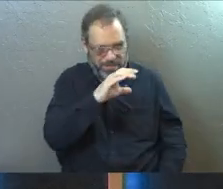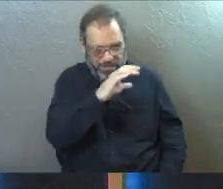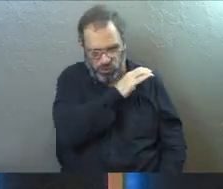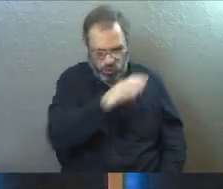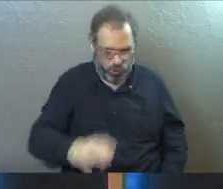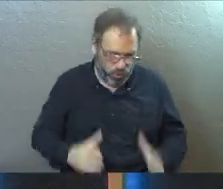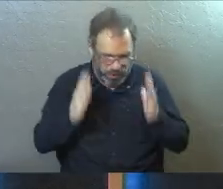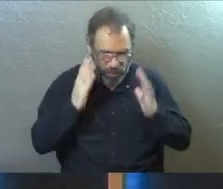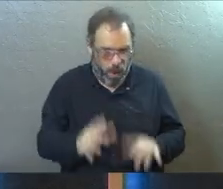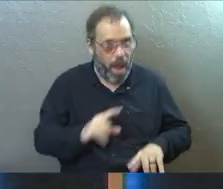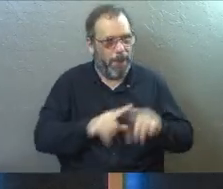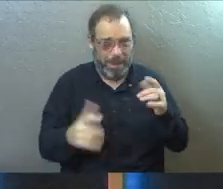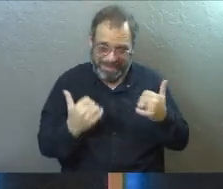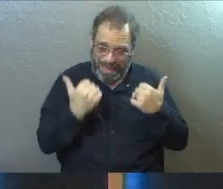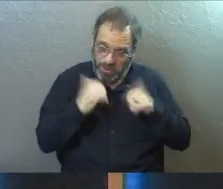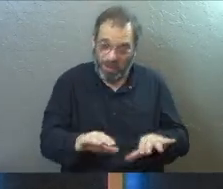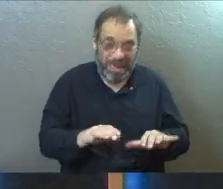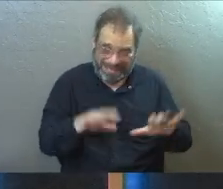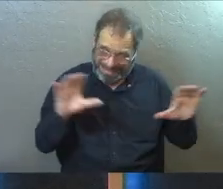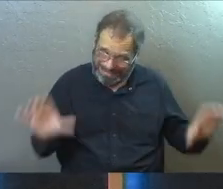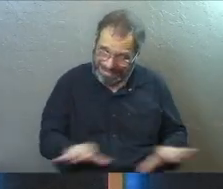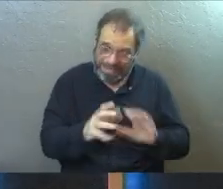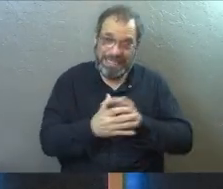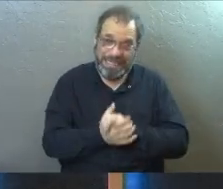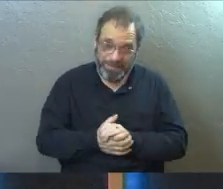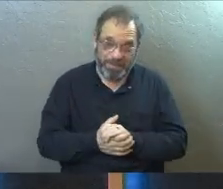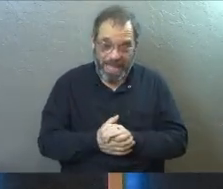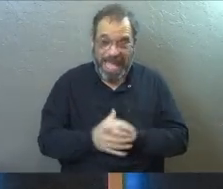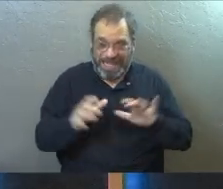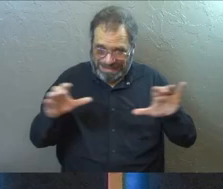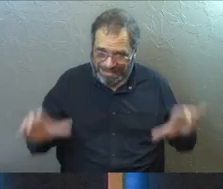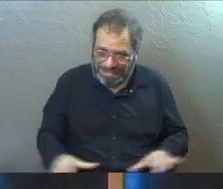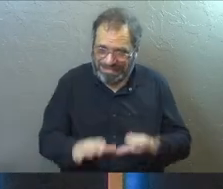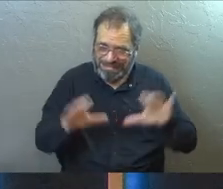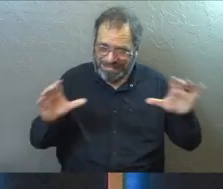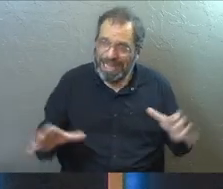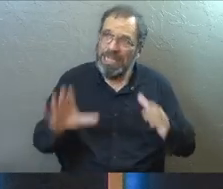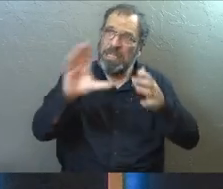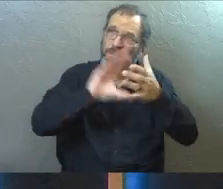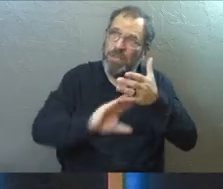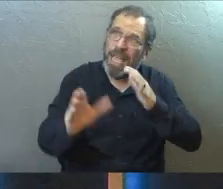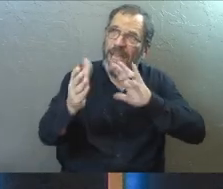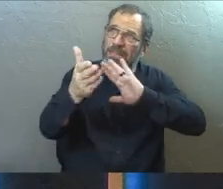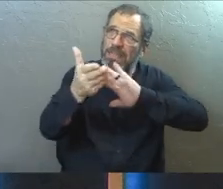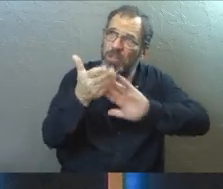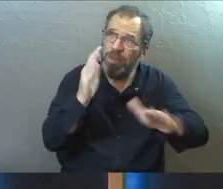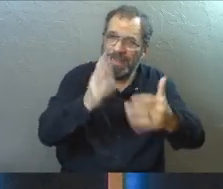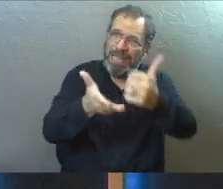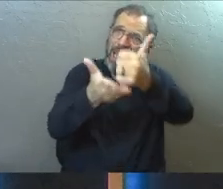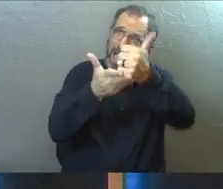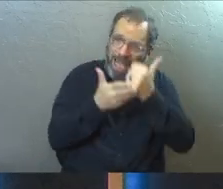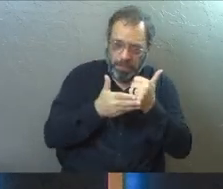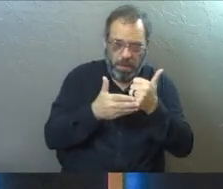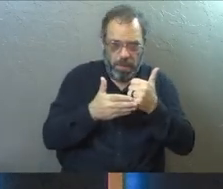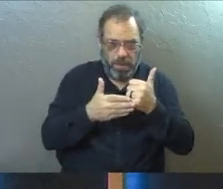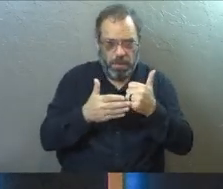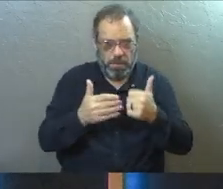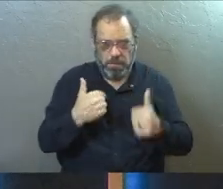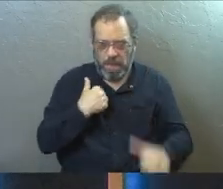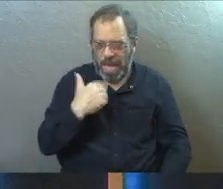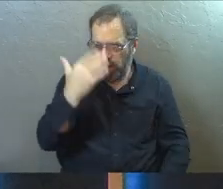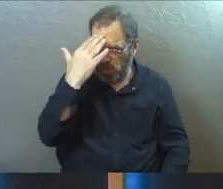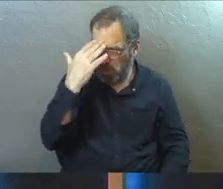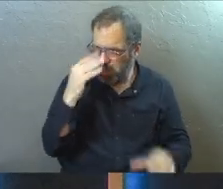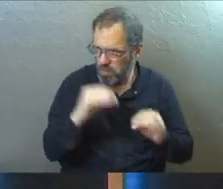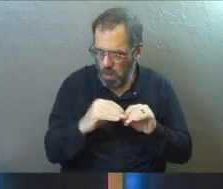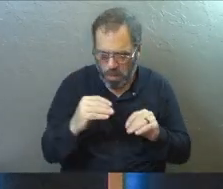walk. But man, I was trying. And as I tried and God forgave me and God helped me, I just knew